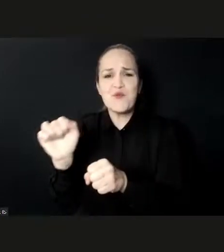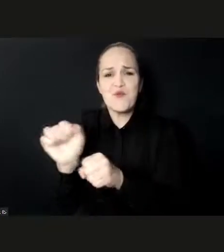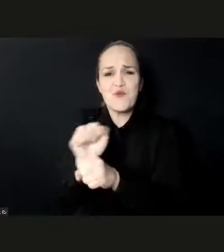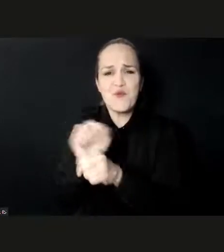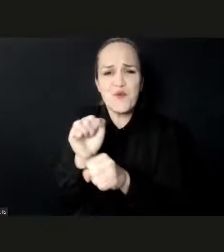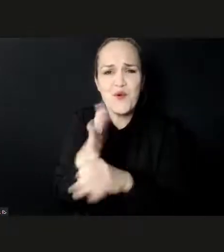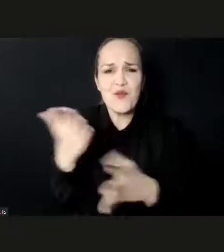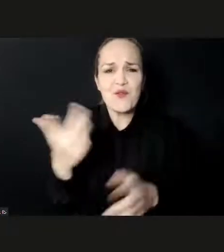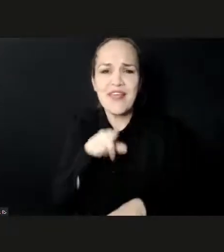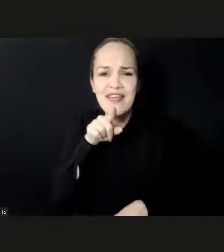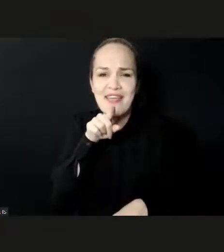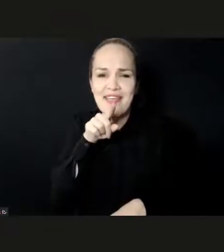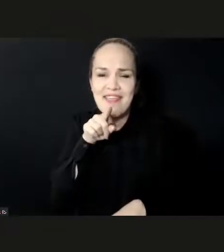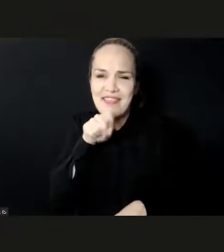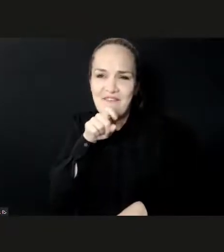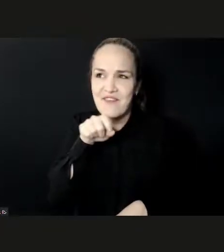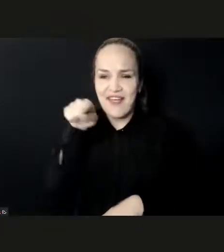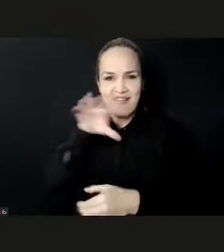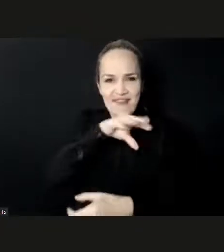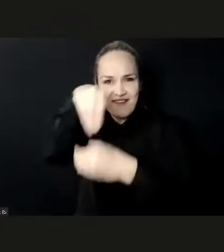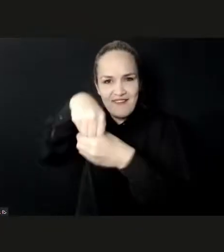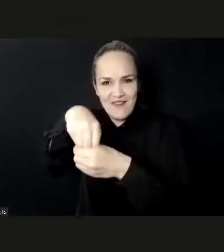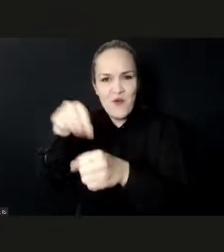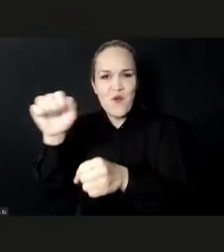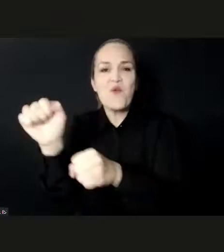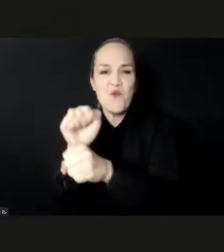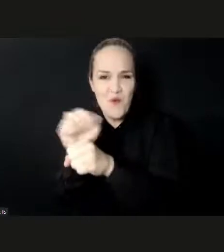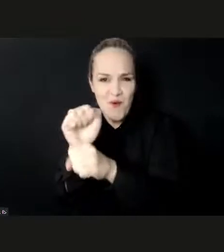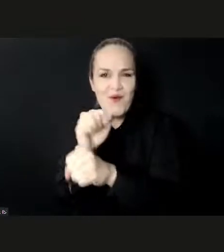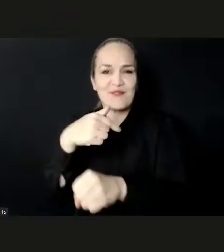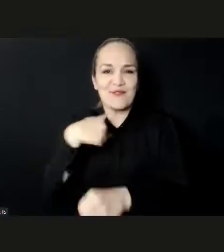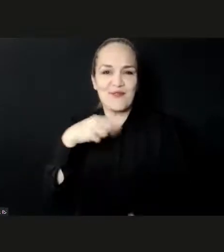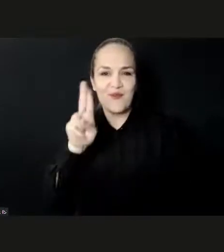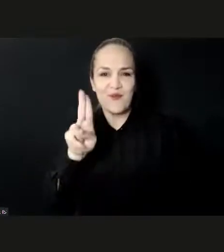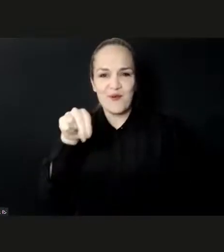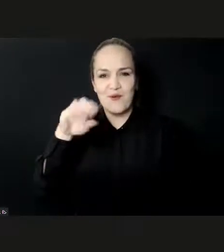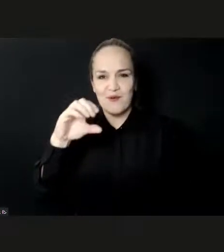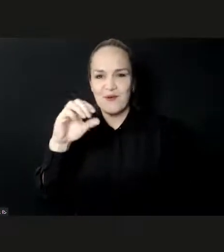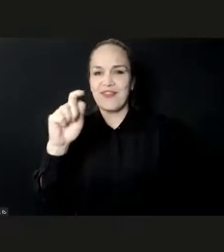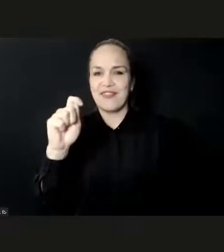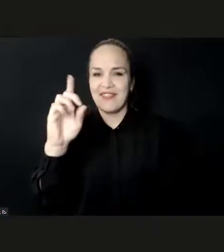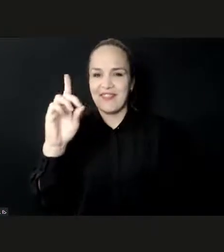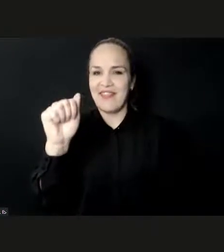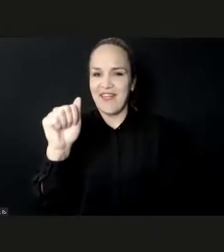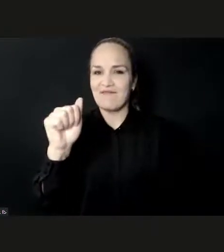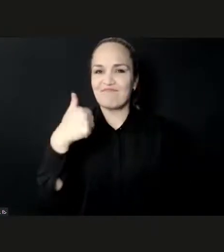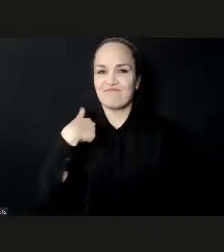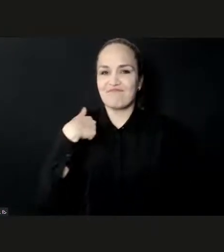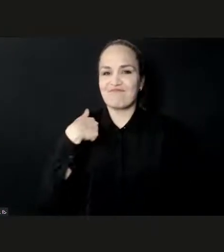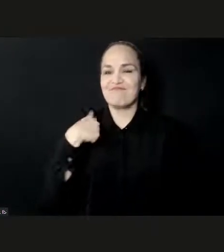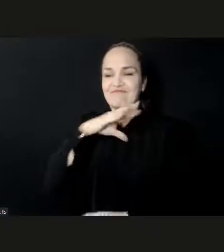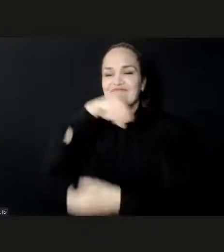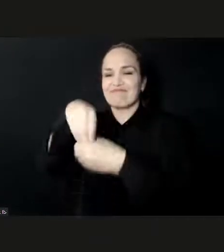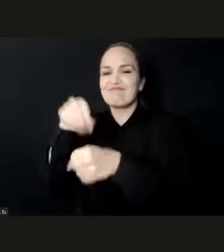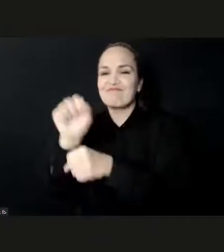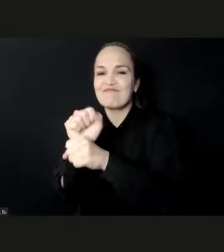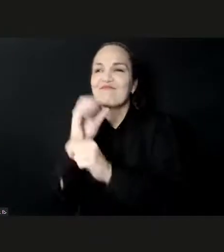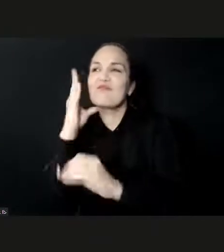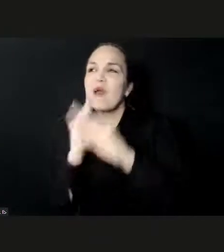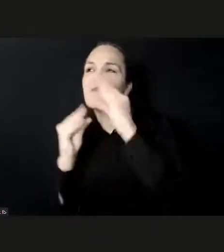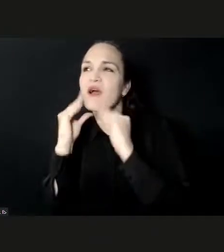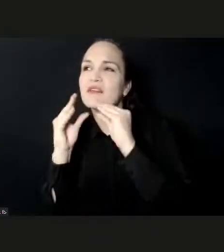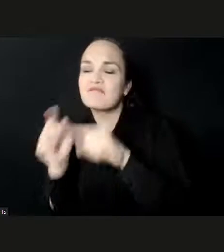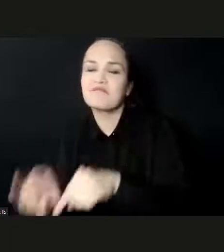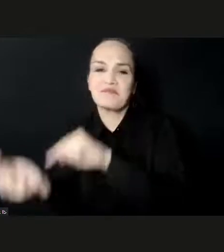UNCTAD. And you may know that our Minister for Economic Cooperation and Development, Dr. Gerhard Müller, is